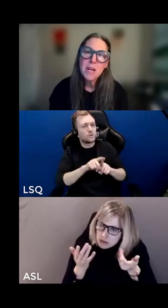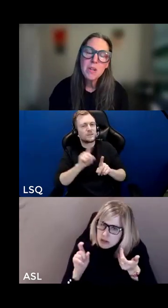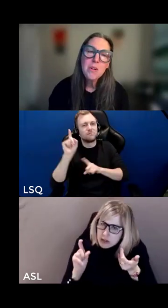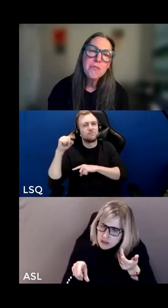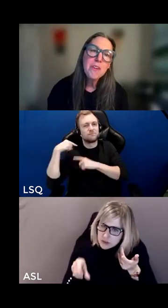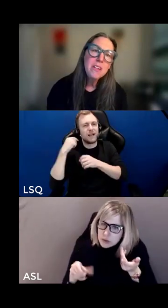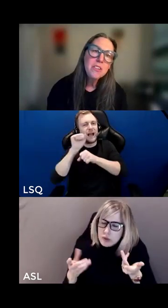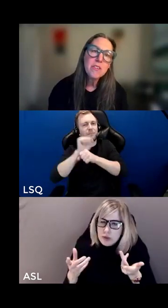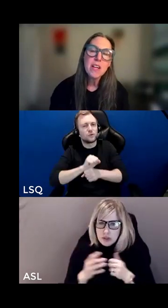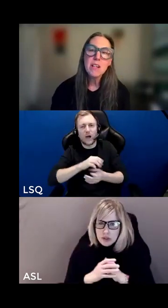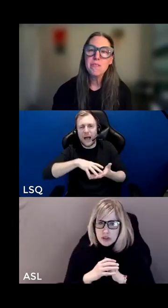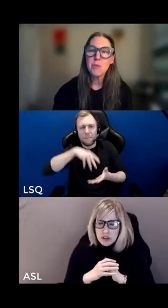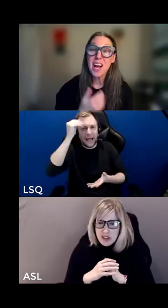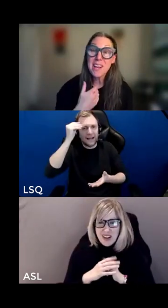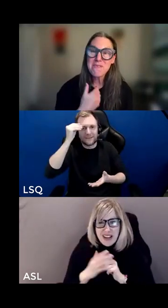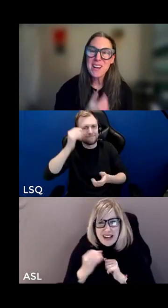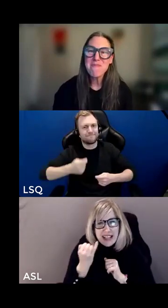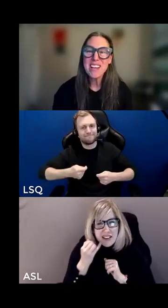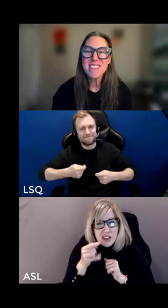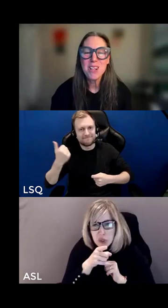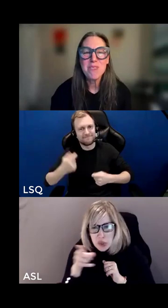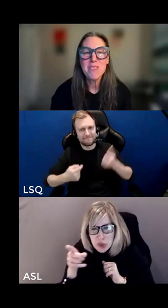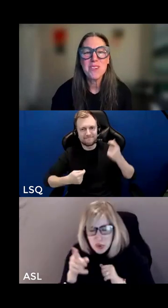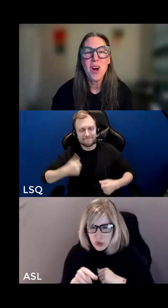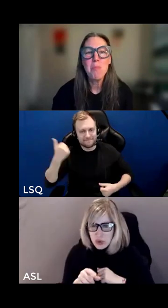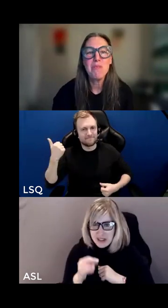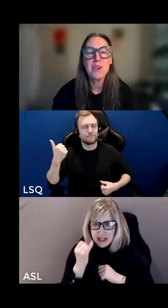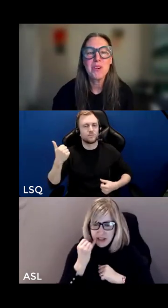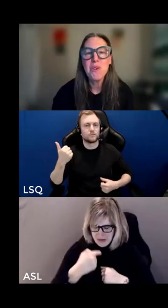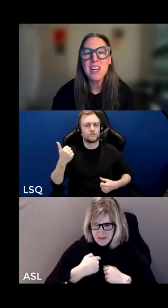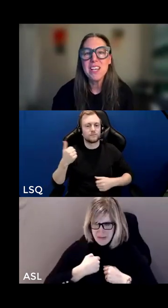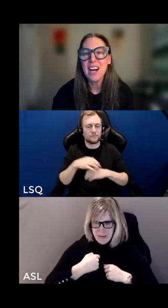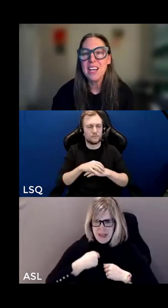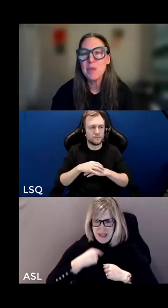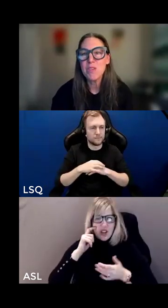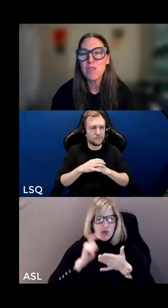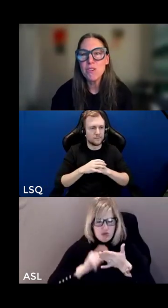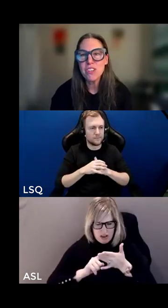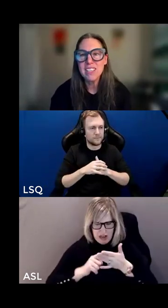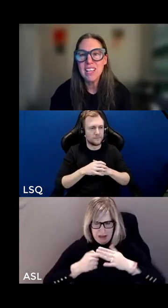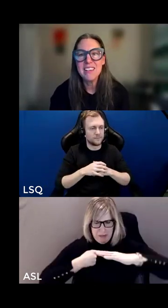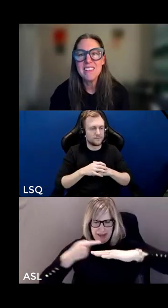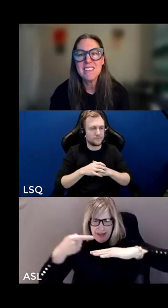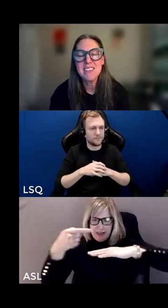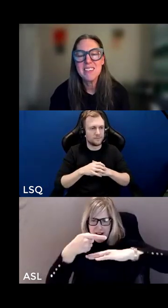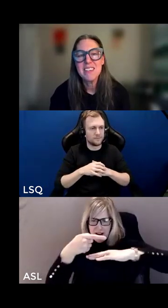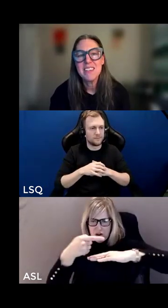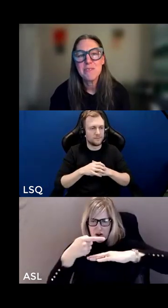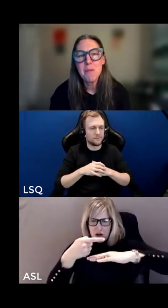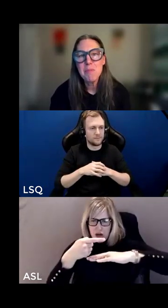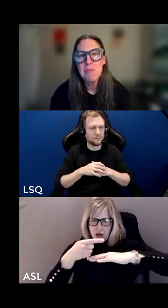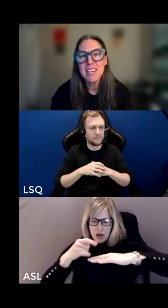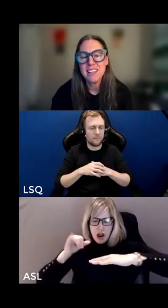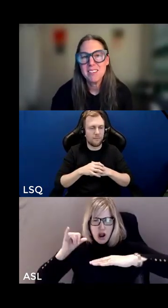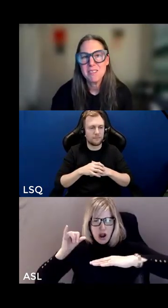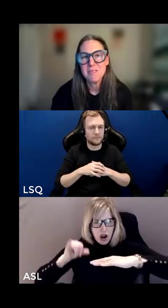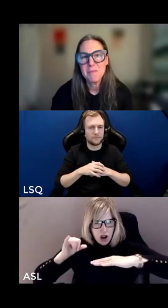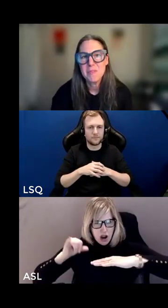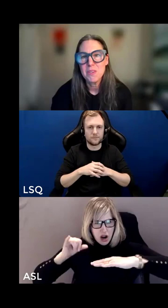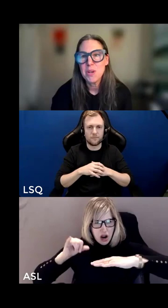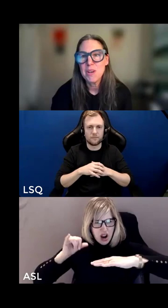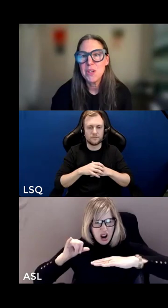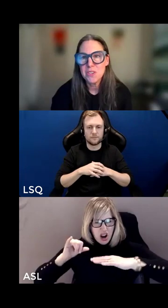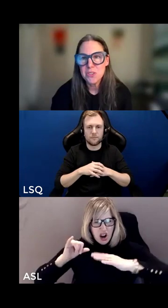when you find yourself when i find myself on the top of the coin i have been socialized from the beginning